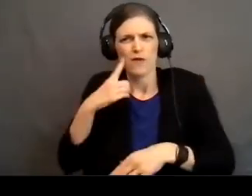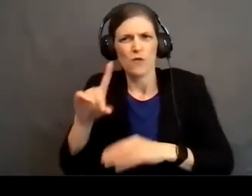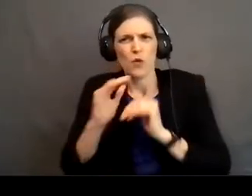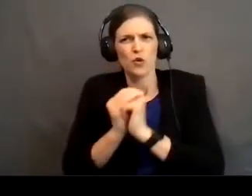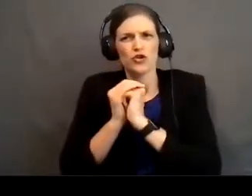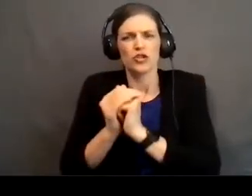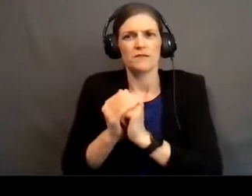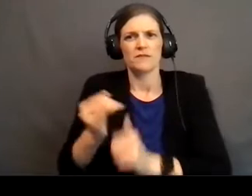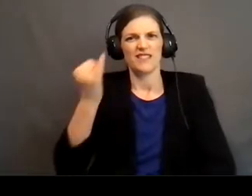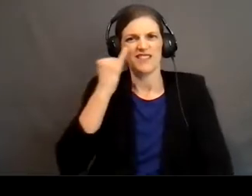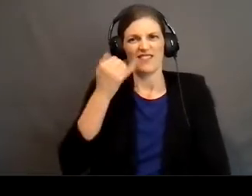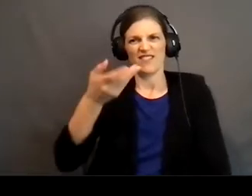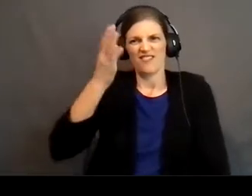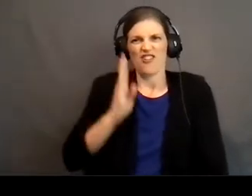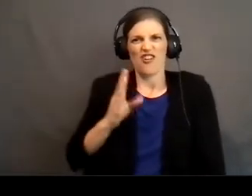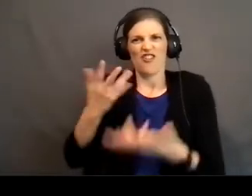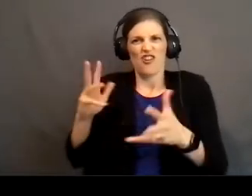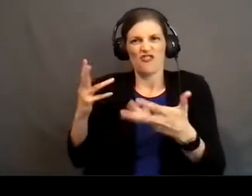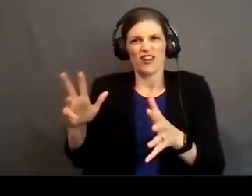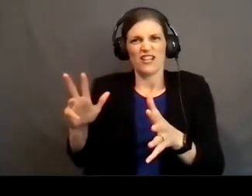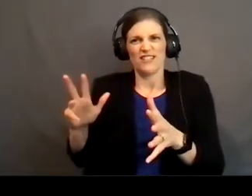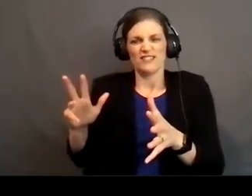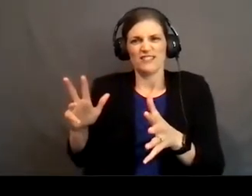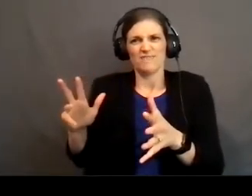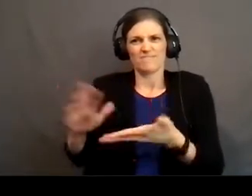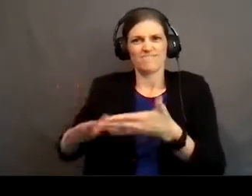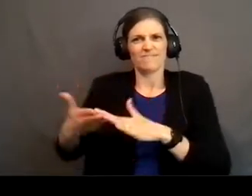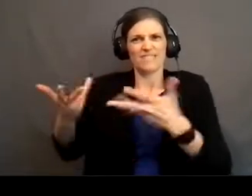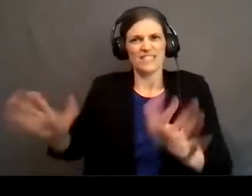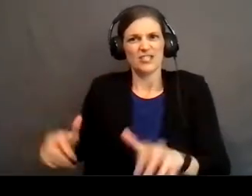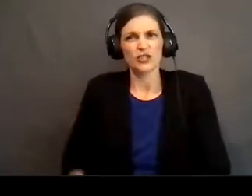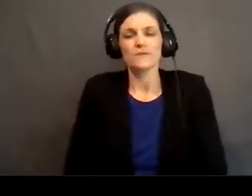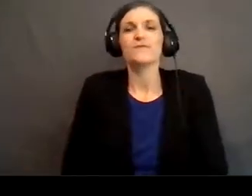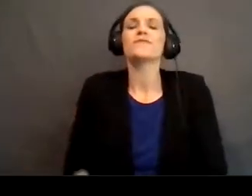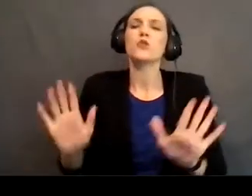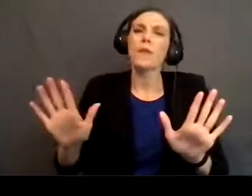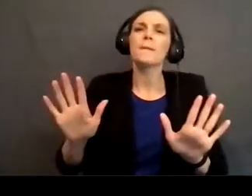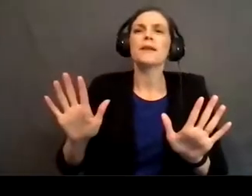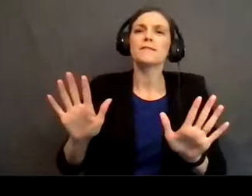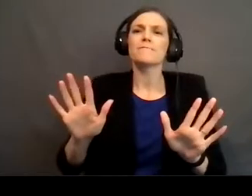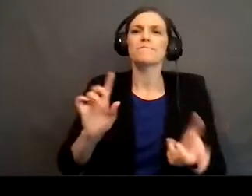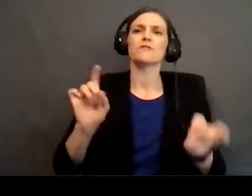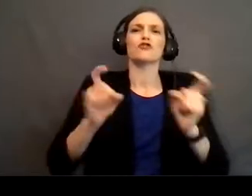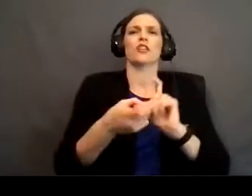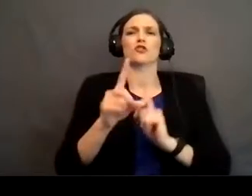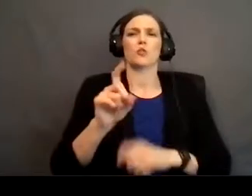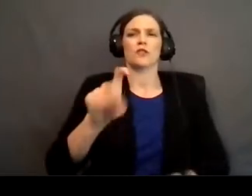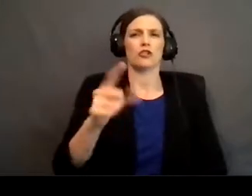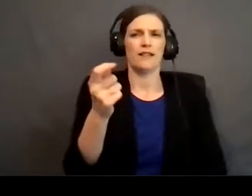it's something that God has already done? Well, let me flip the question a little bit and help us think.